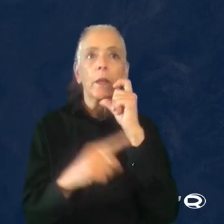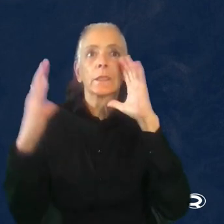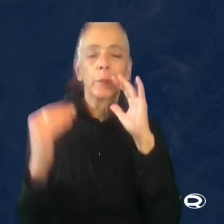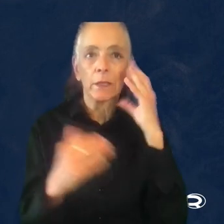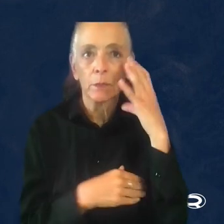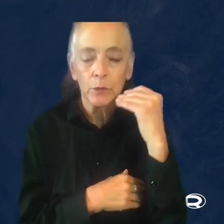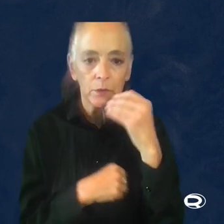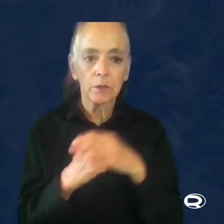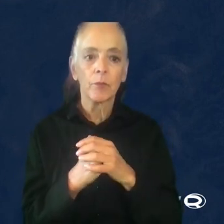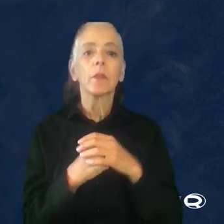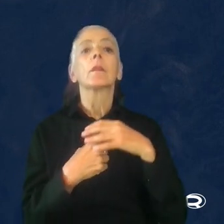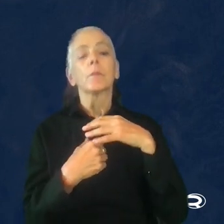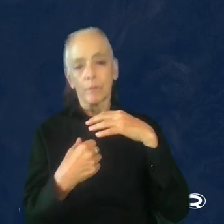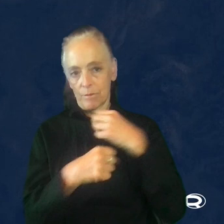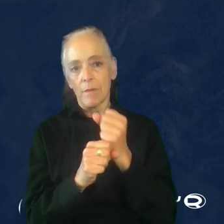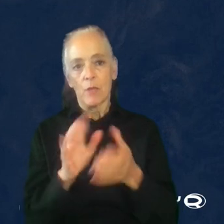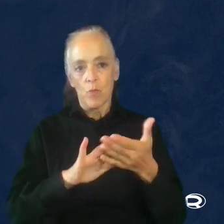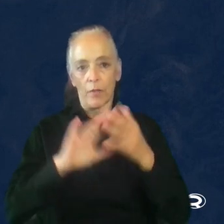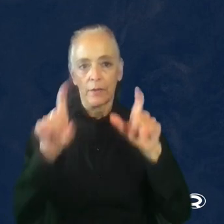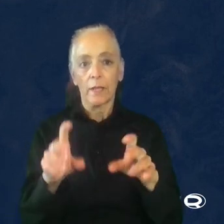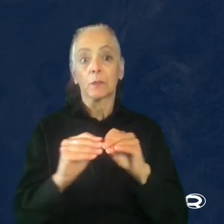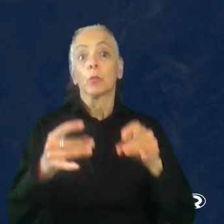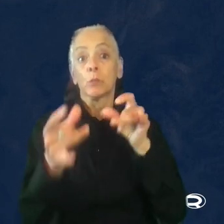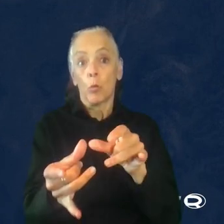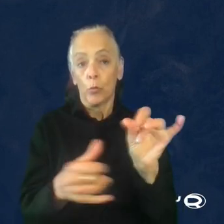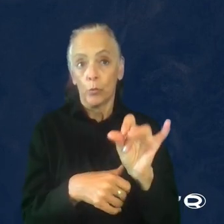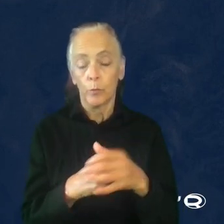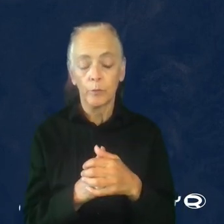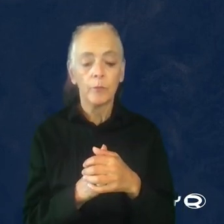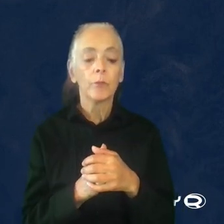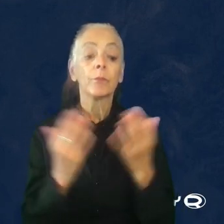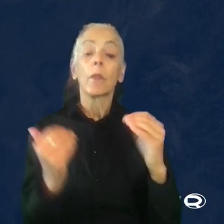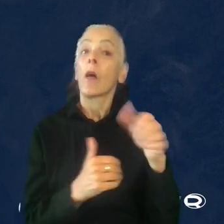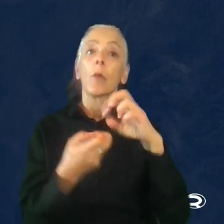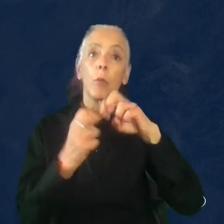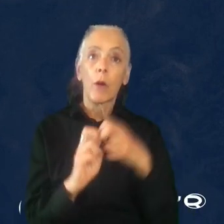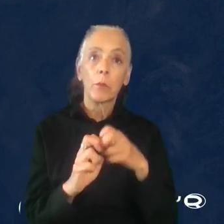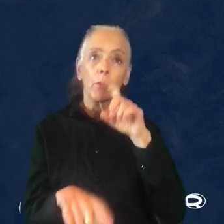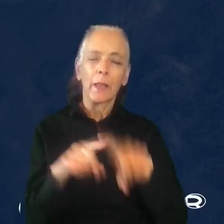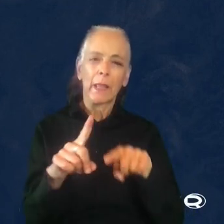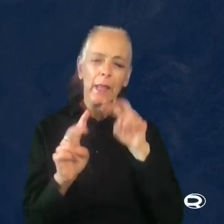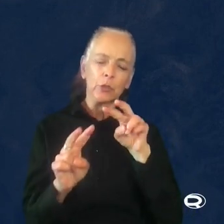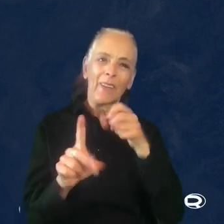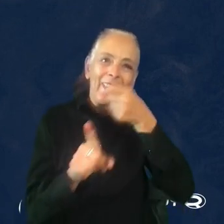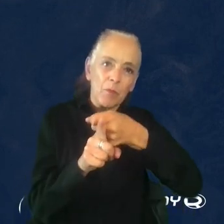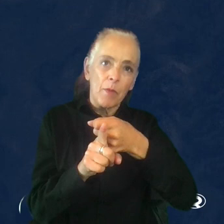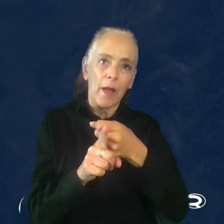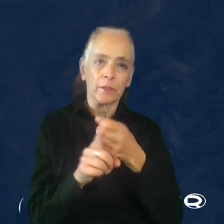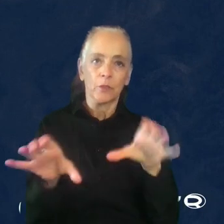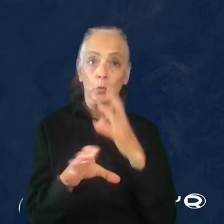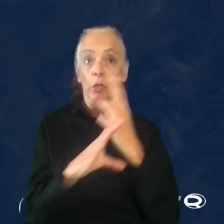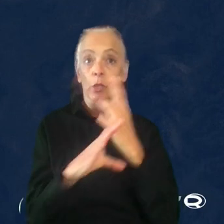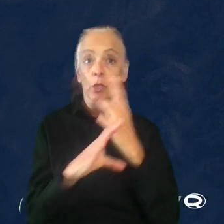running tests a much smoother process. The other problem was not being able to track the impact of doing user research.